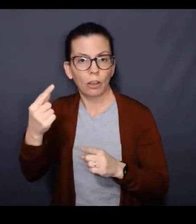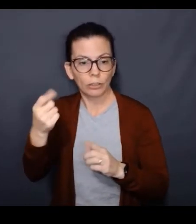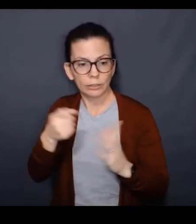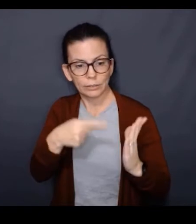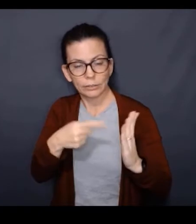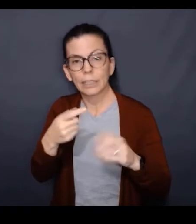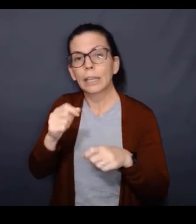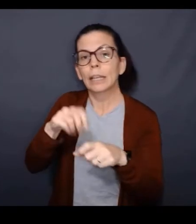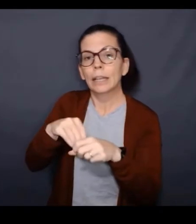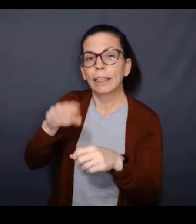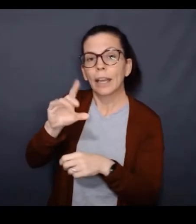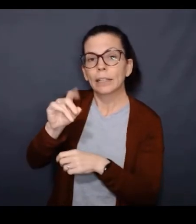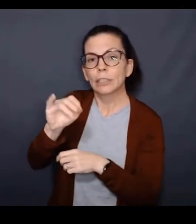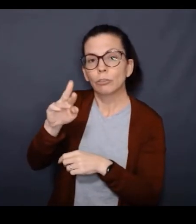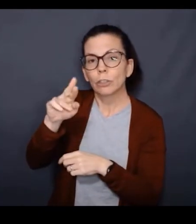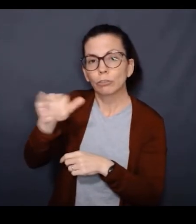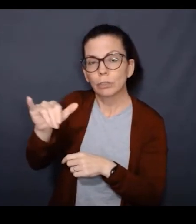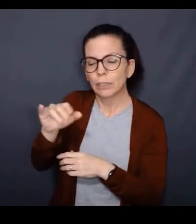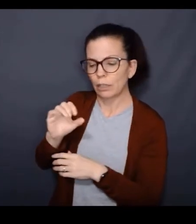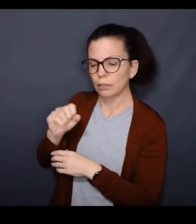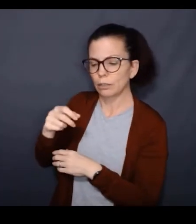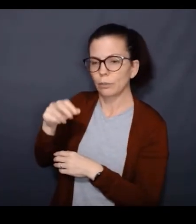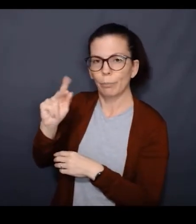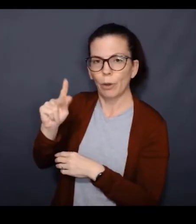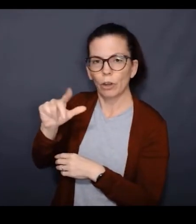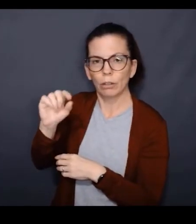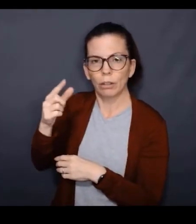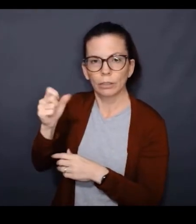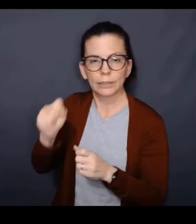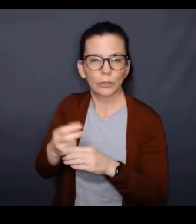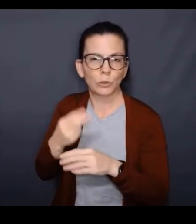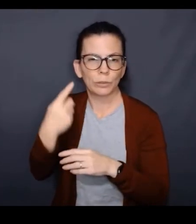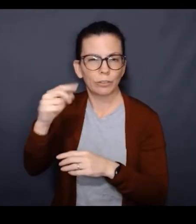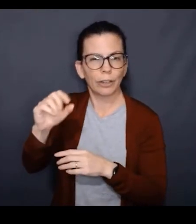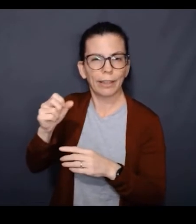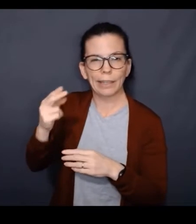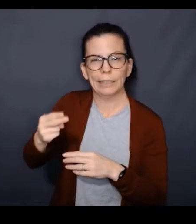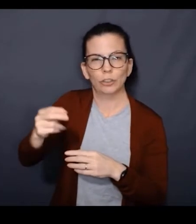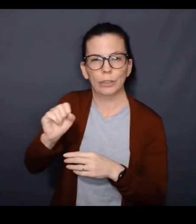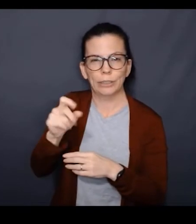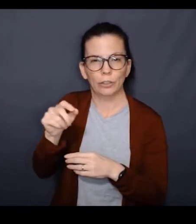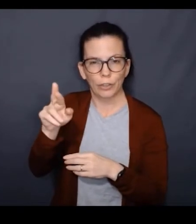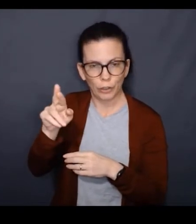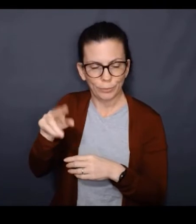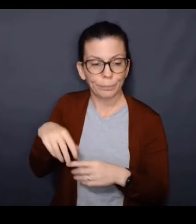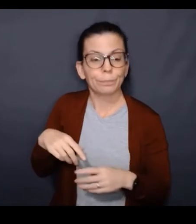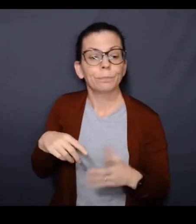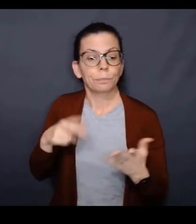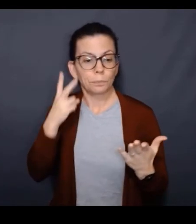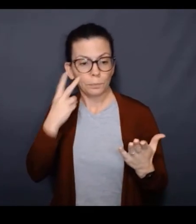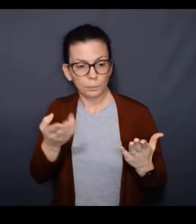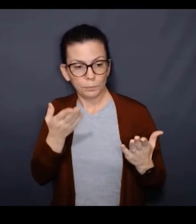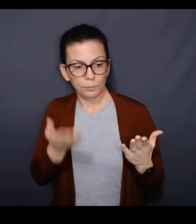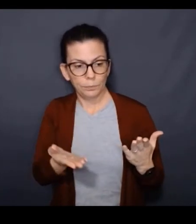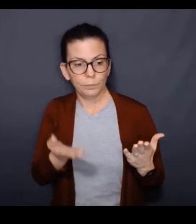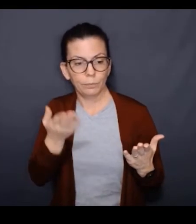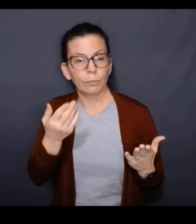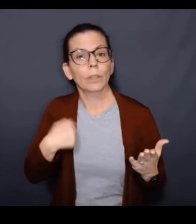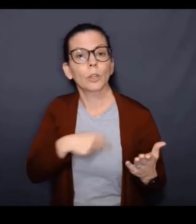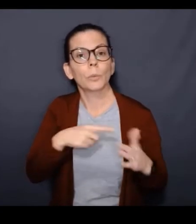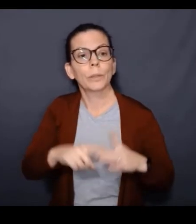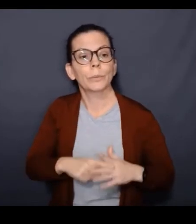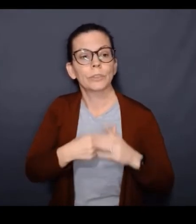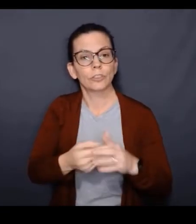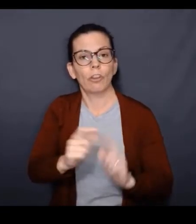our event logs up there, and in that directory are Spark logs that we can use in the Spark history server. As you can